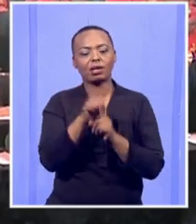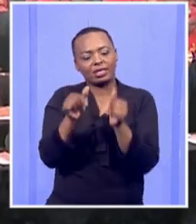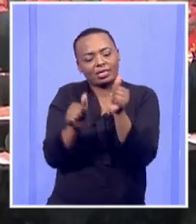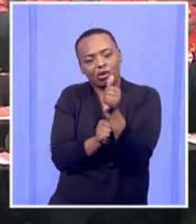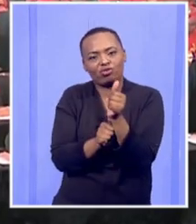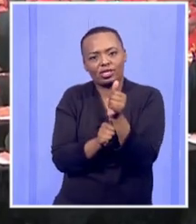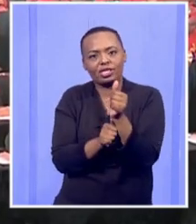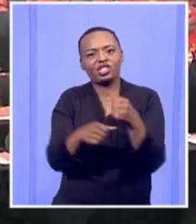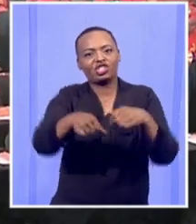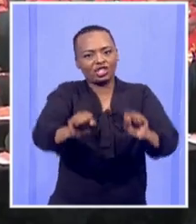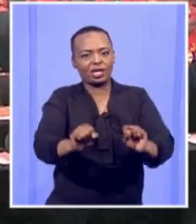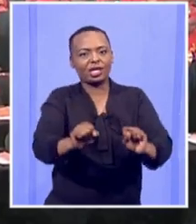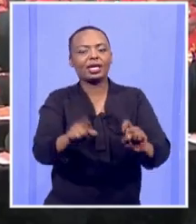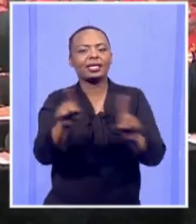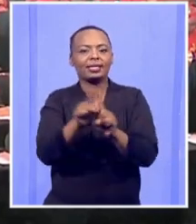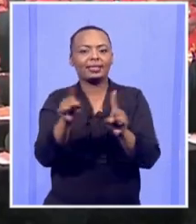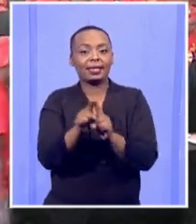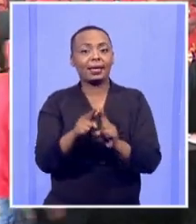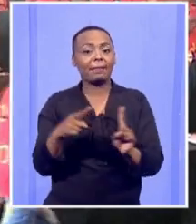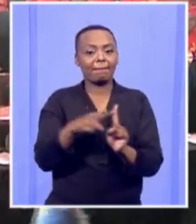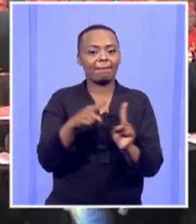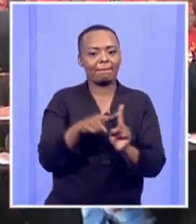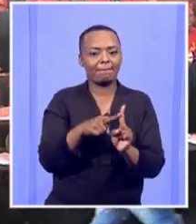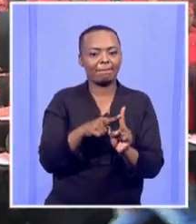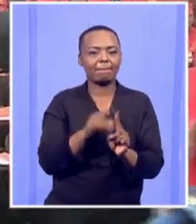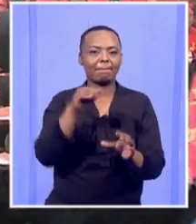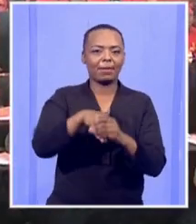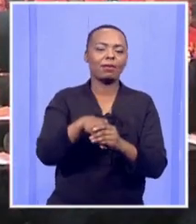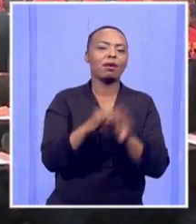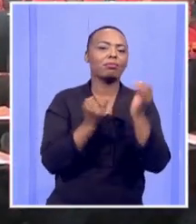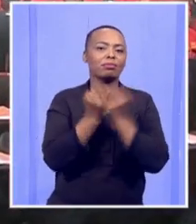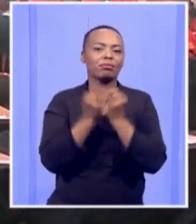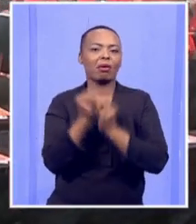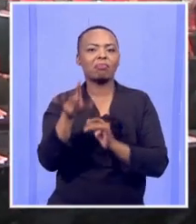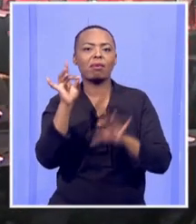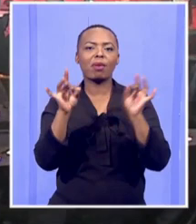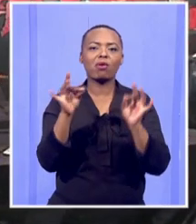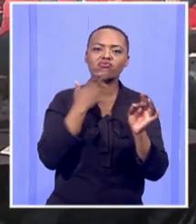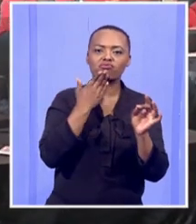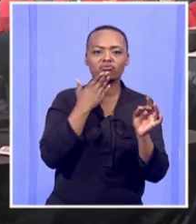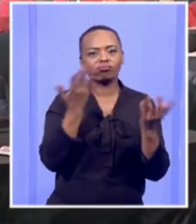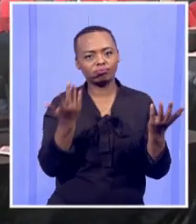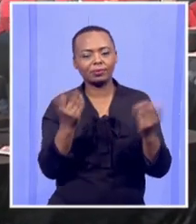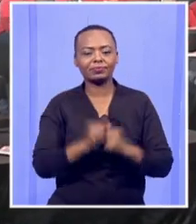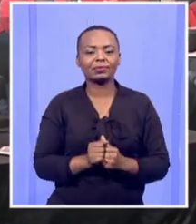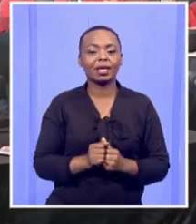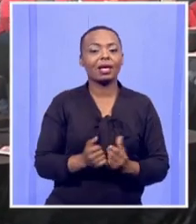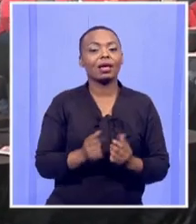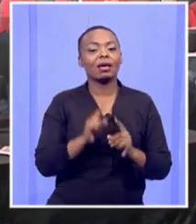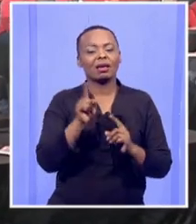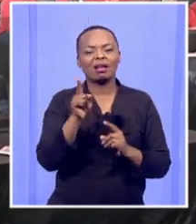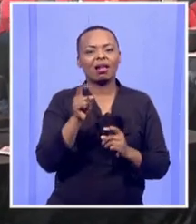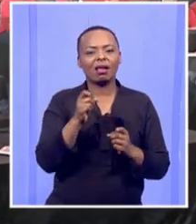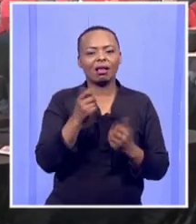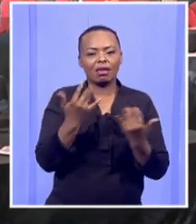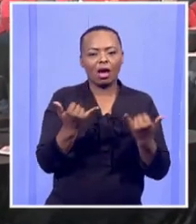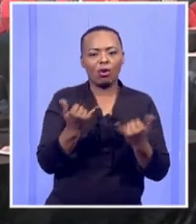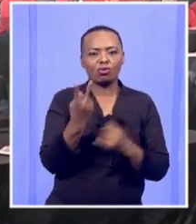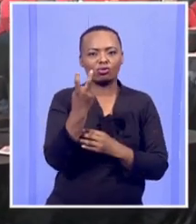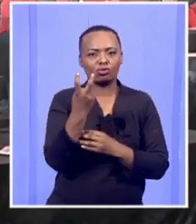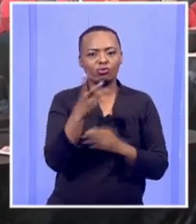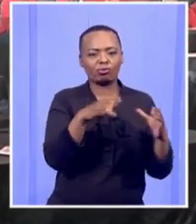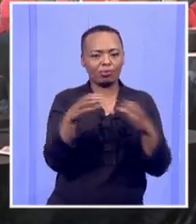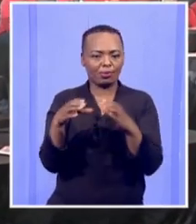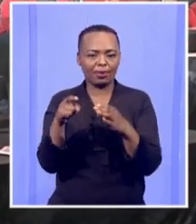expected to also stand up and contest for these elections. We understand there's two slates